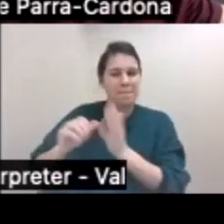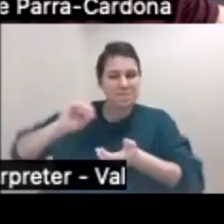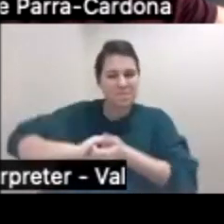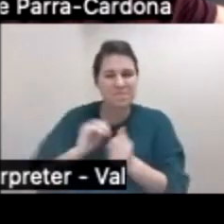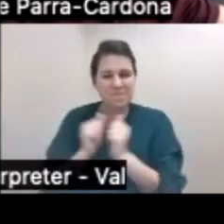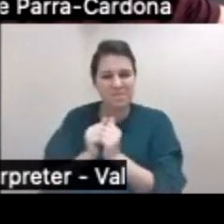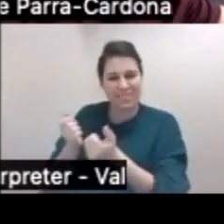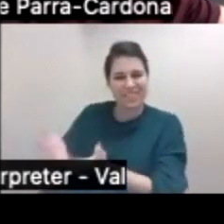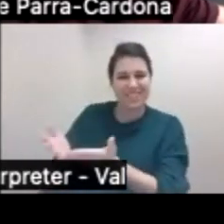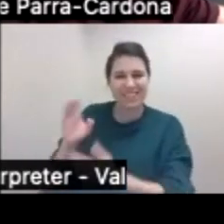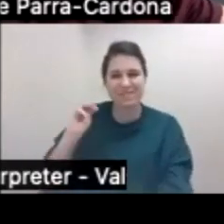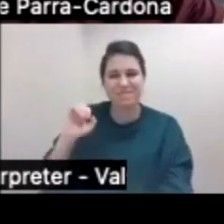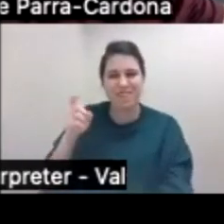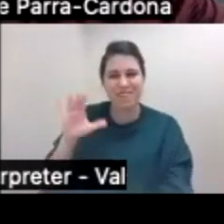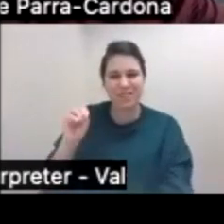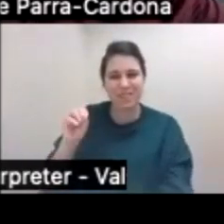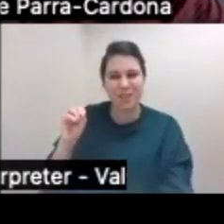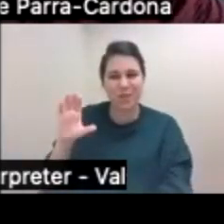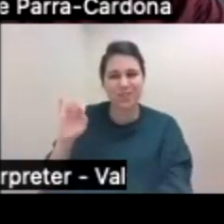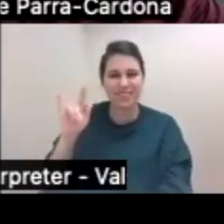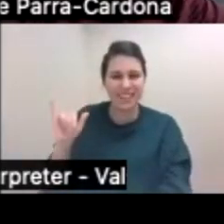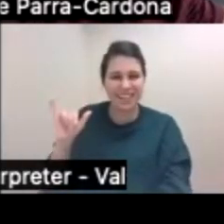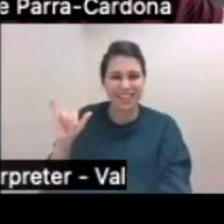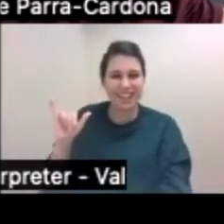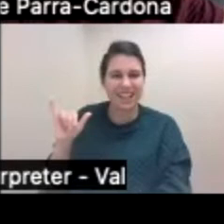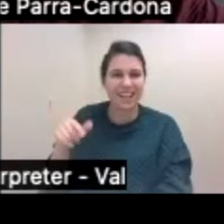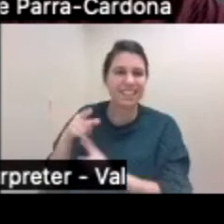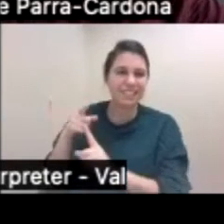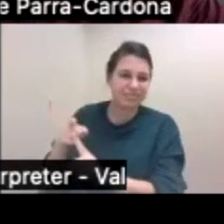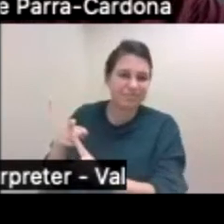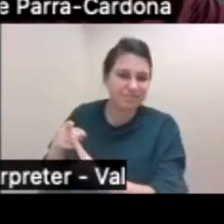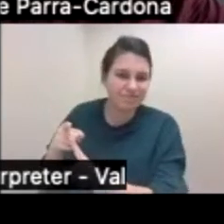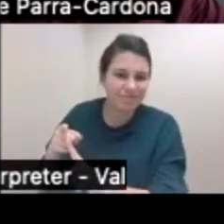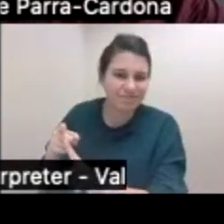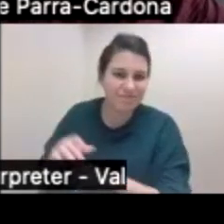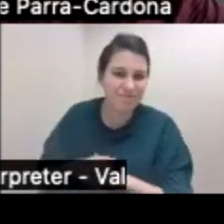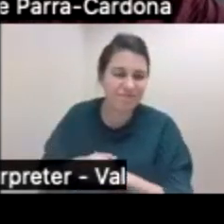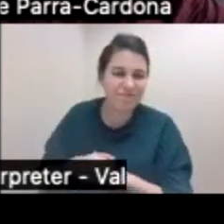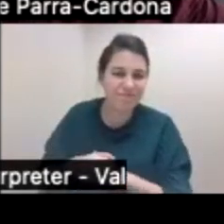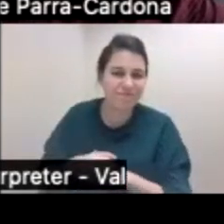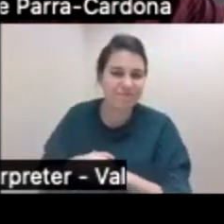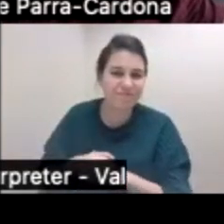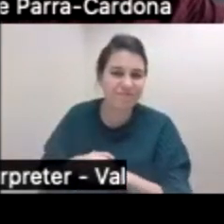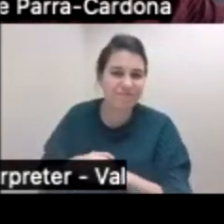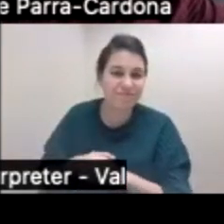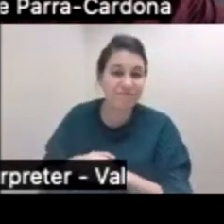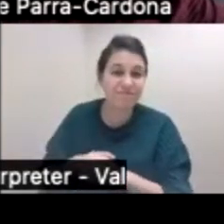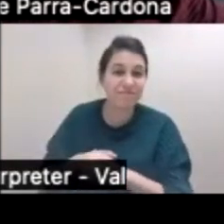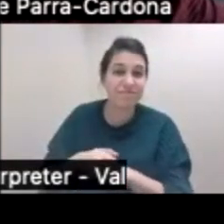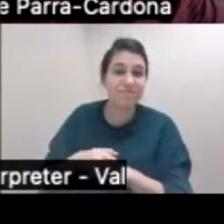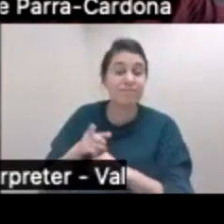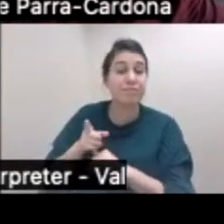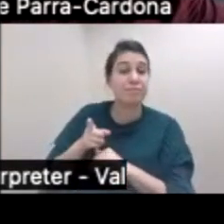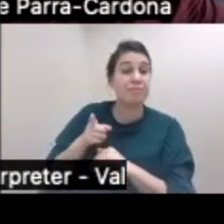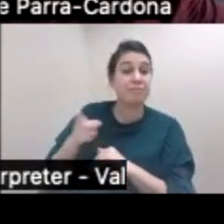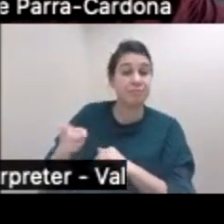the National Institute of Psychiatry, the leading institutional mental health interventions. And basically, they were able to take from the